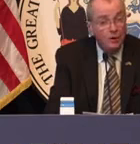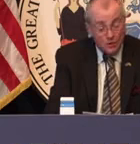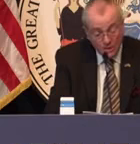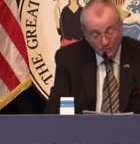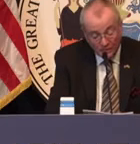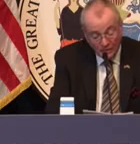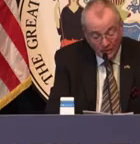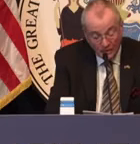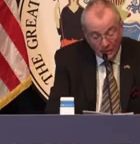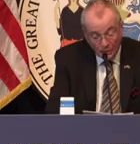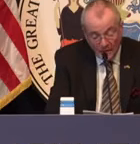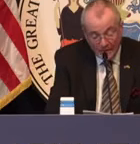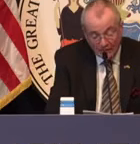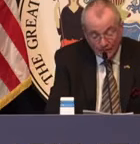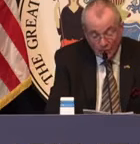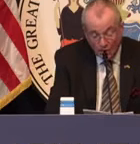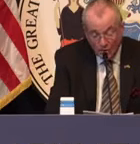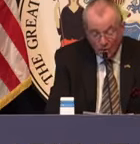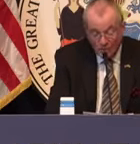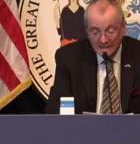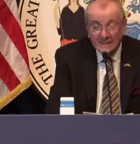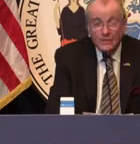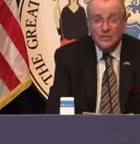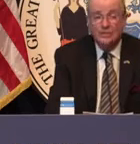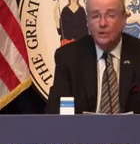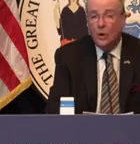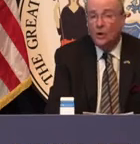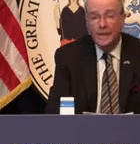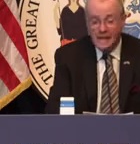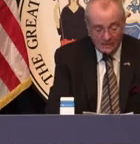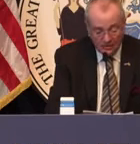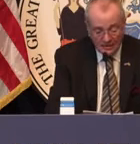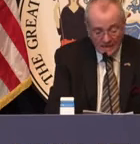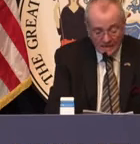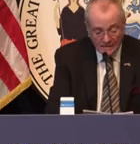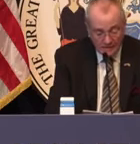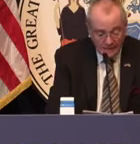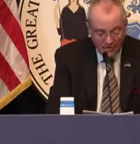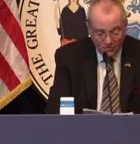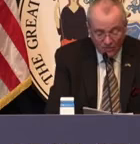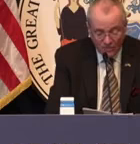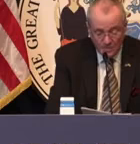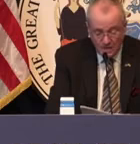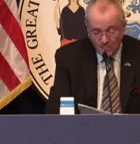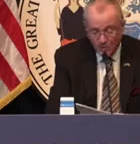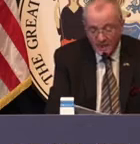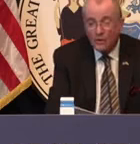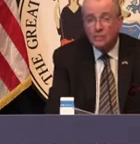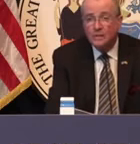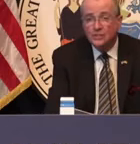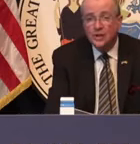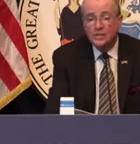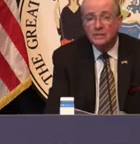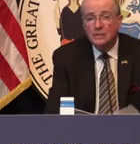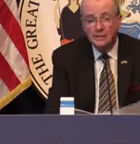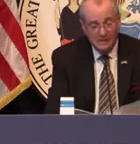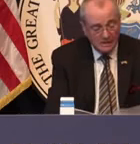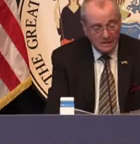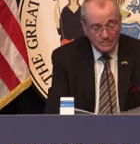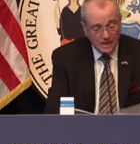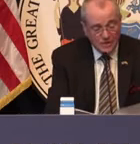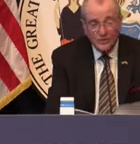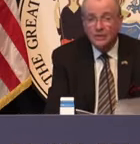create the partnerships that will get us to our goal. This is an all-hands-on-deck effort from the people within our administration,